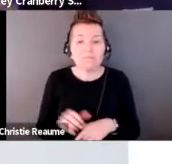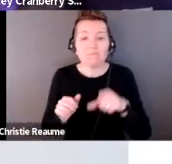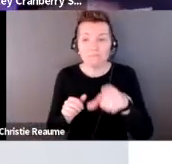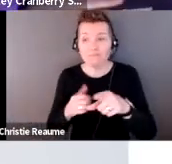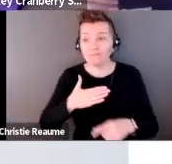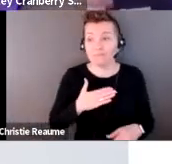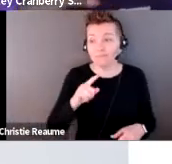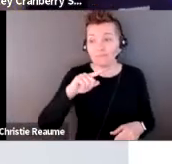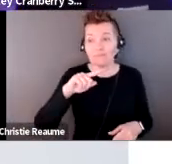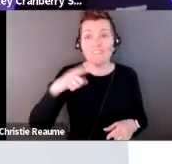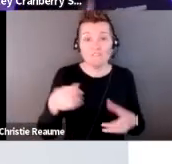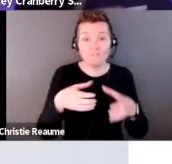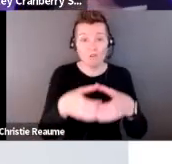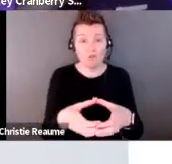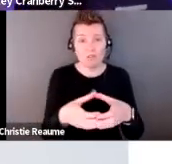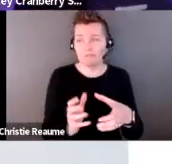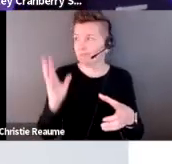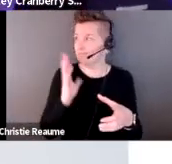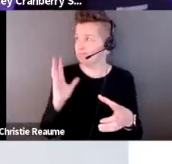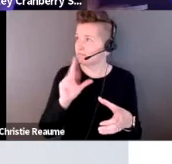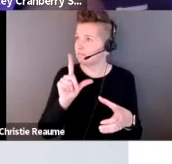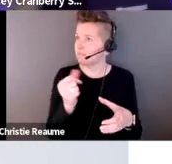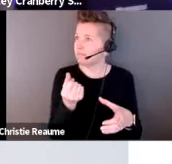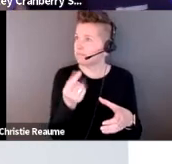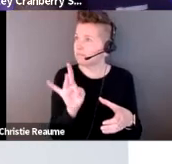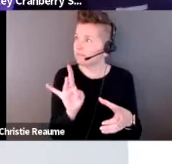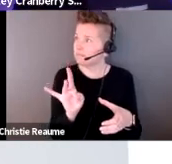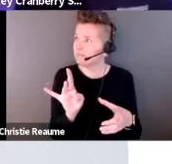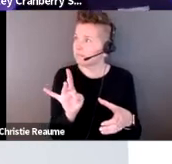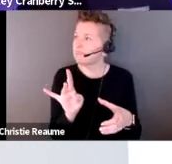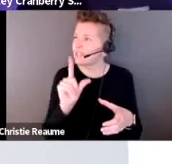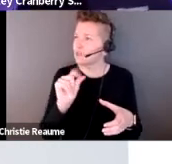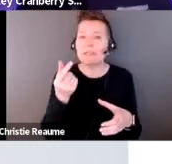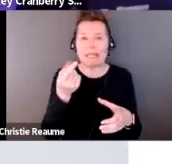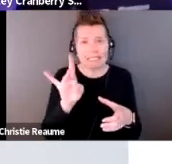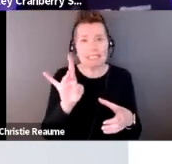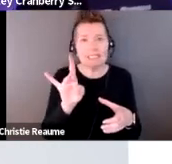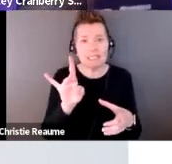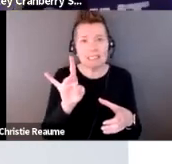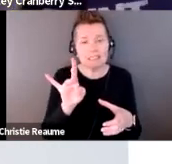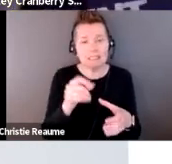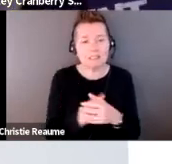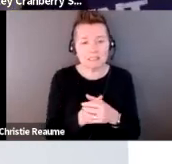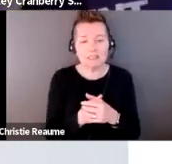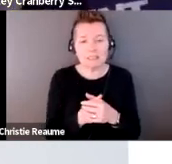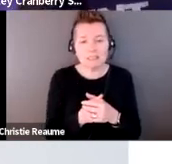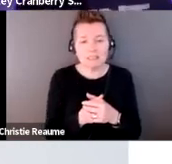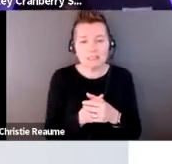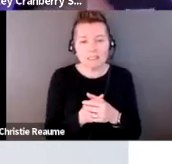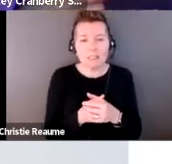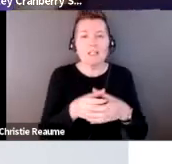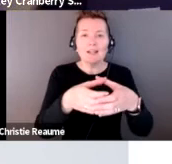2018. That was kind of around this idea of having a self-portrait